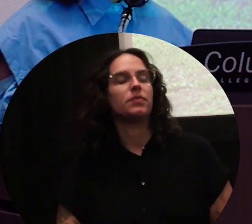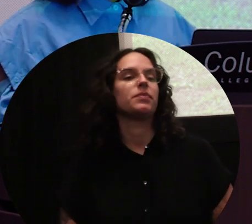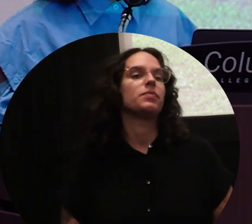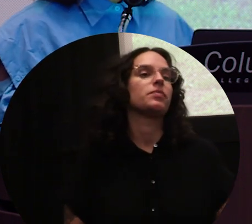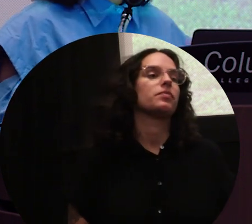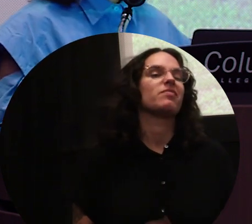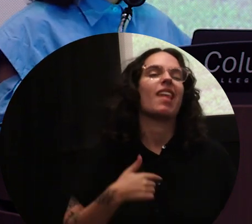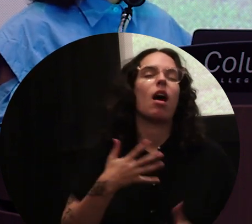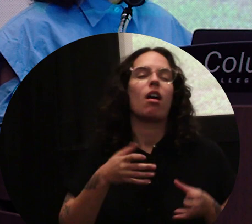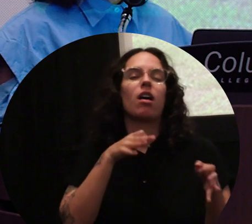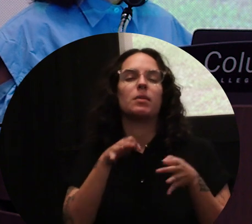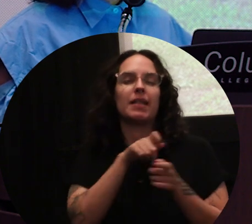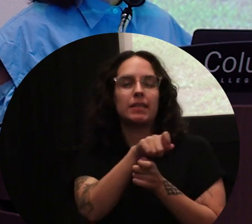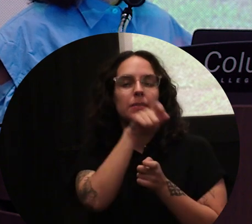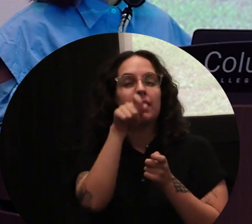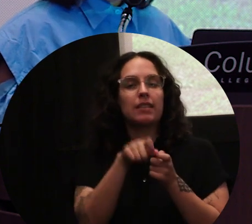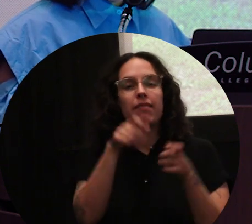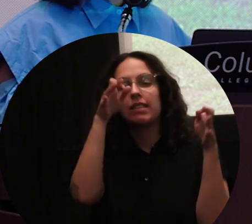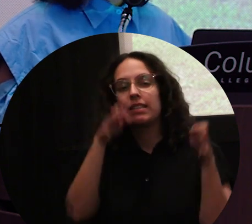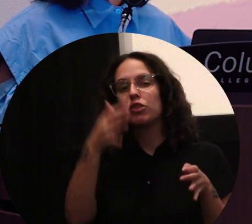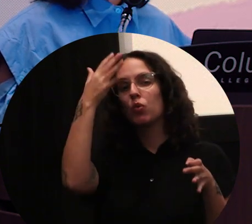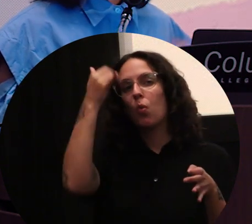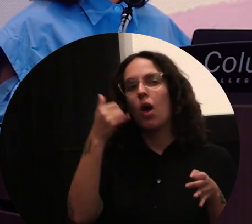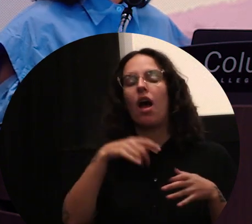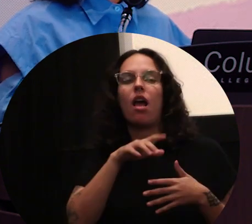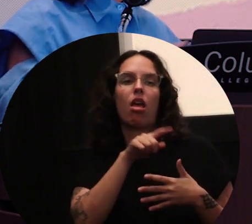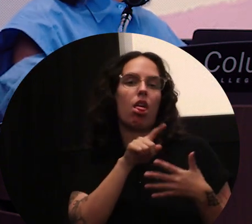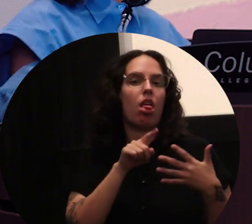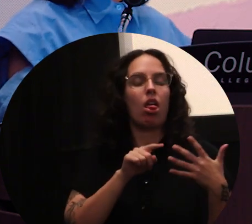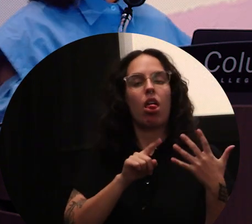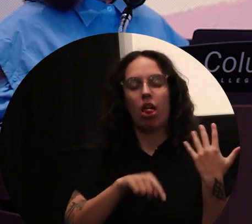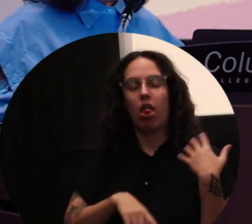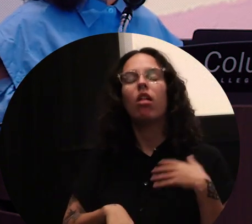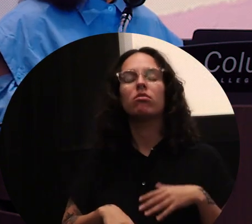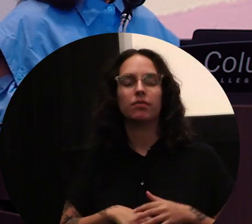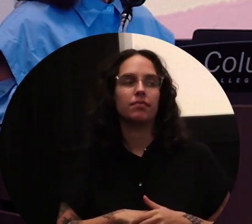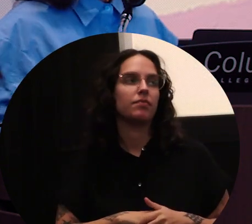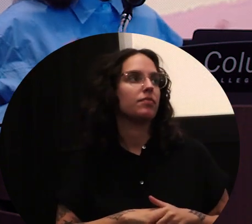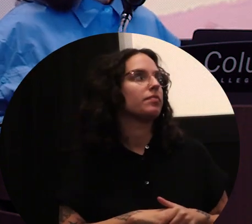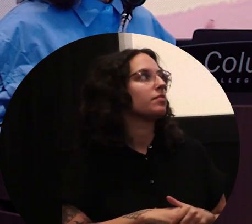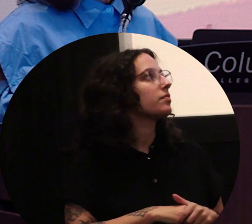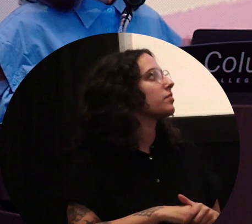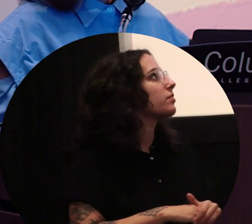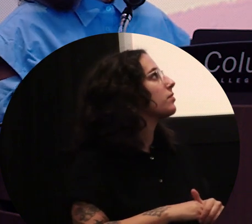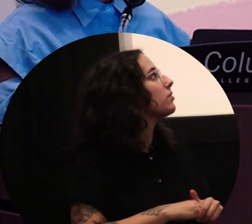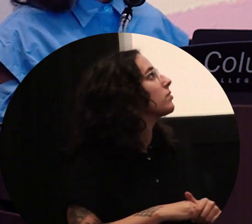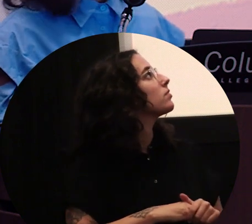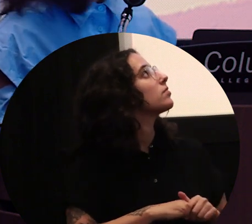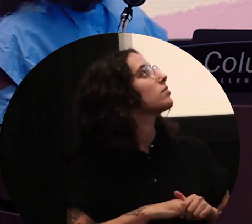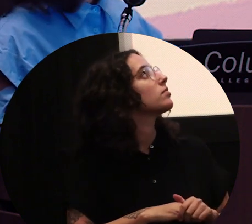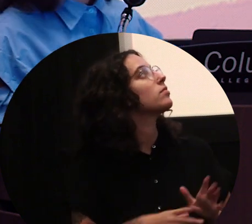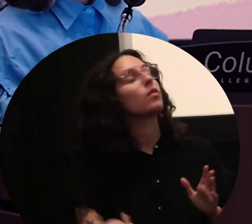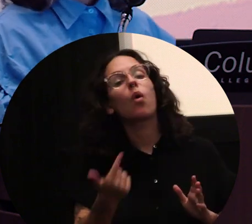I'm going to go through the details of like, this is the decisions around why I made this piece in certain ways. But as I mentioned, I was really interested